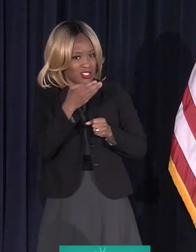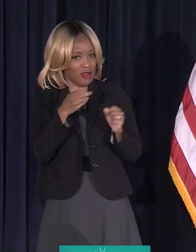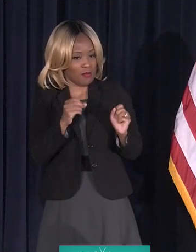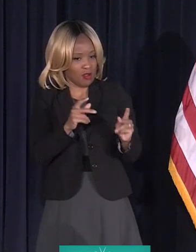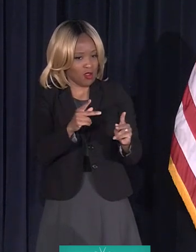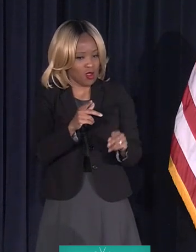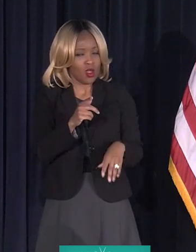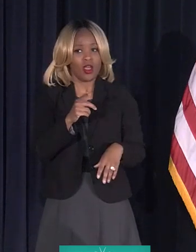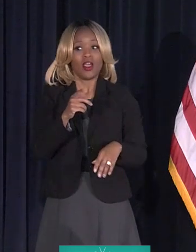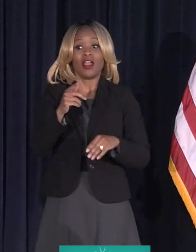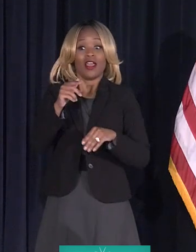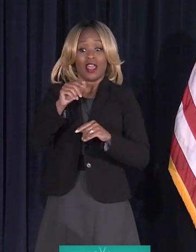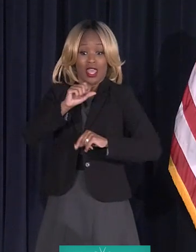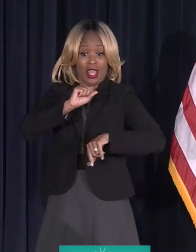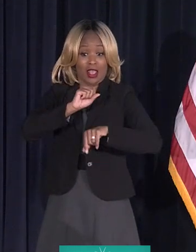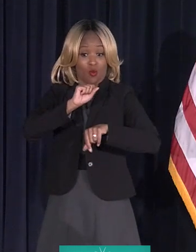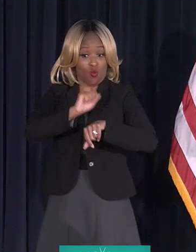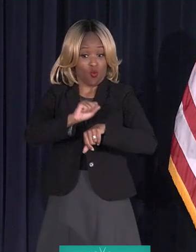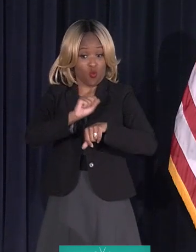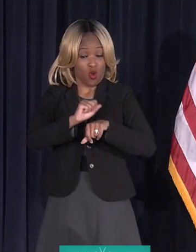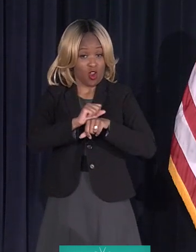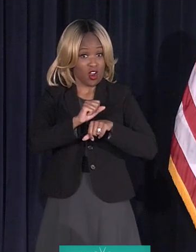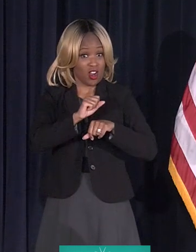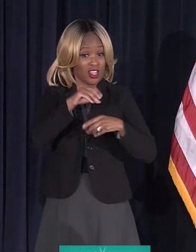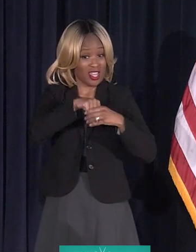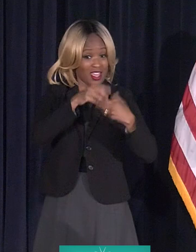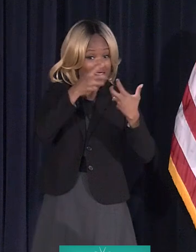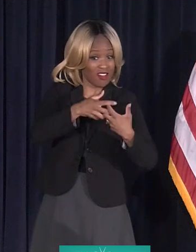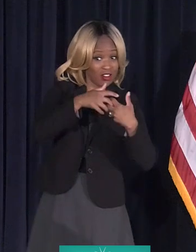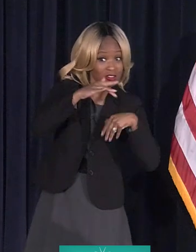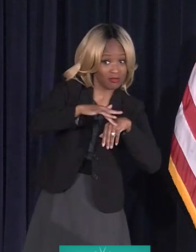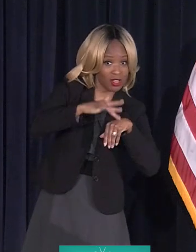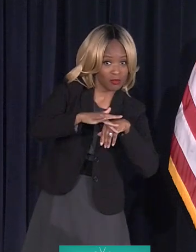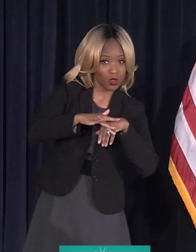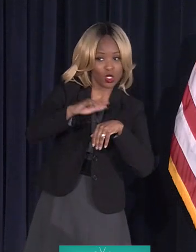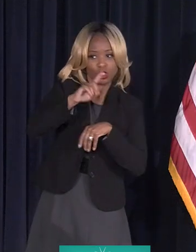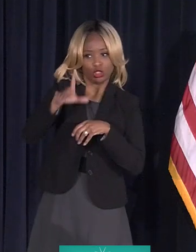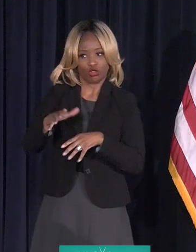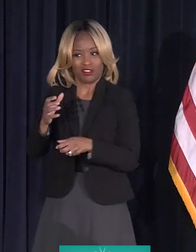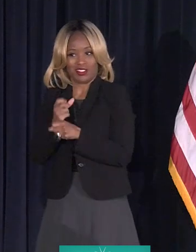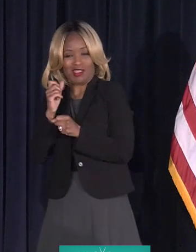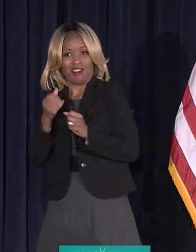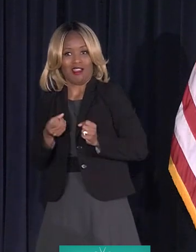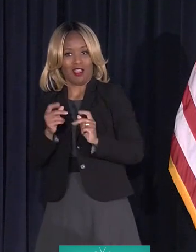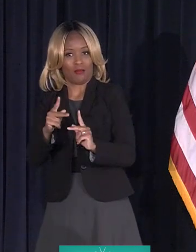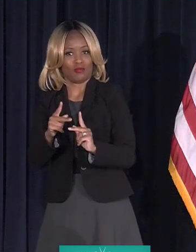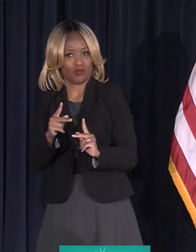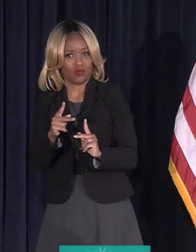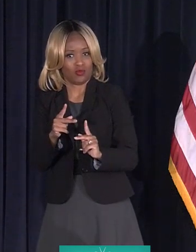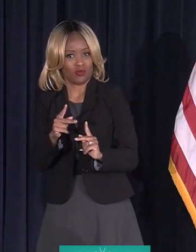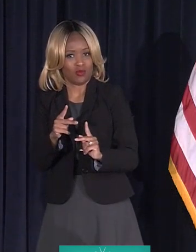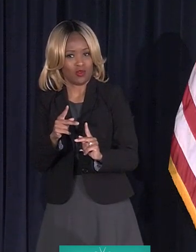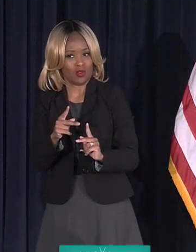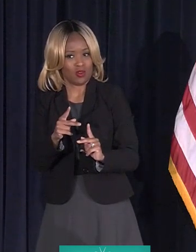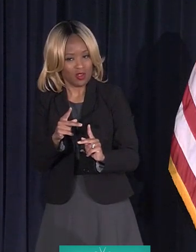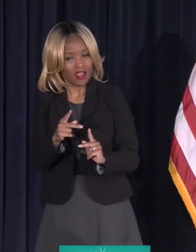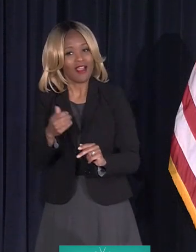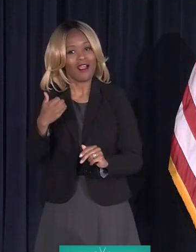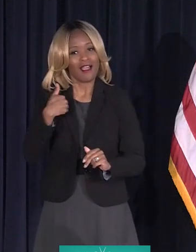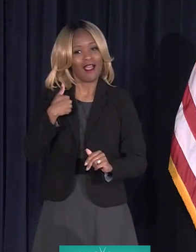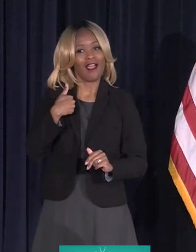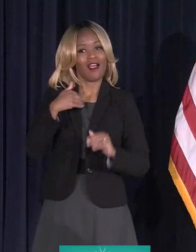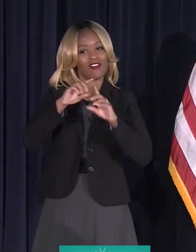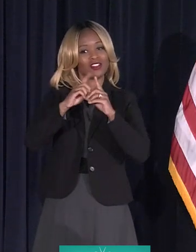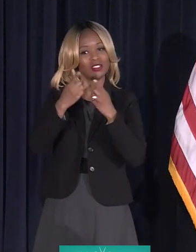is employment at the factories, Detroiters are getting those chances? We have a department